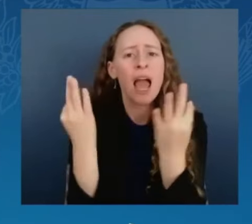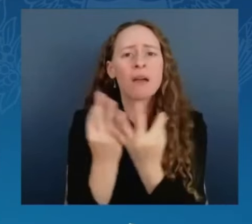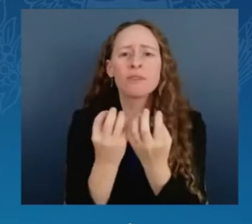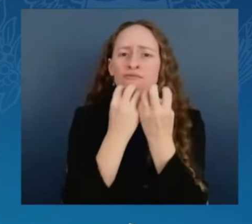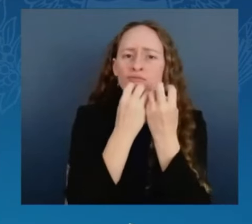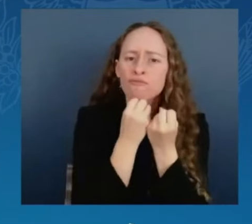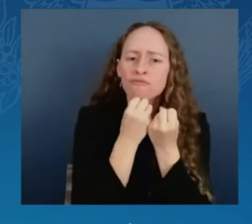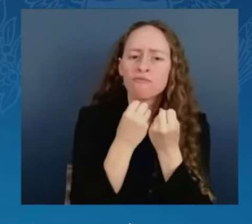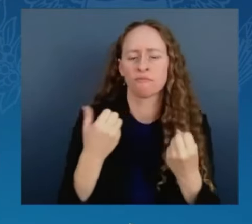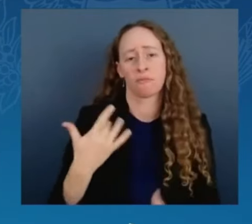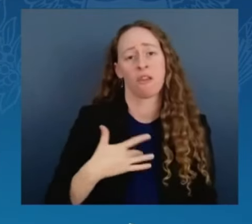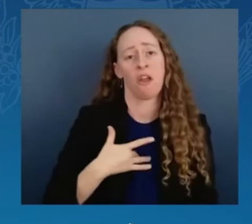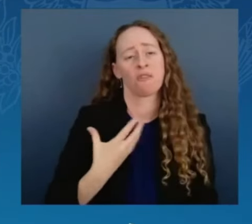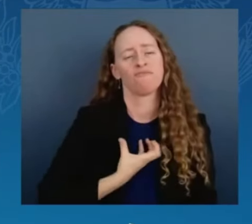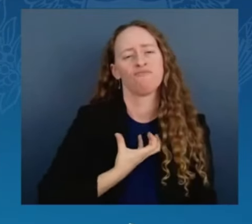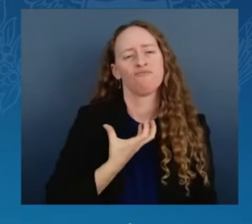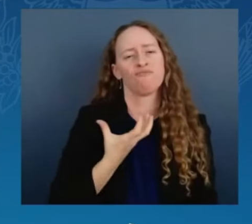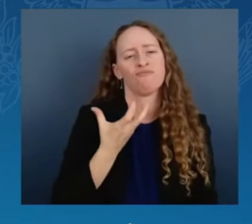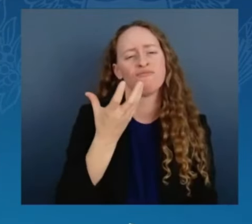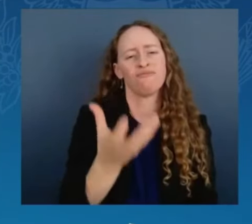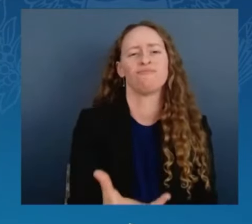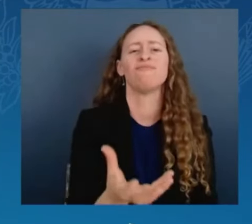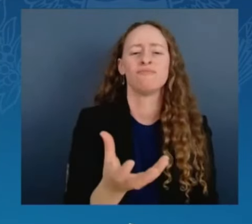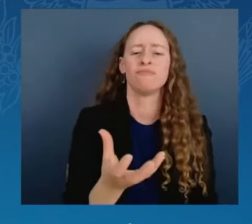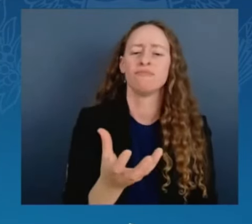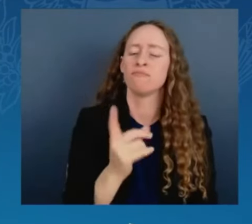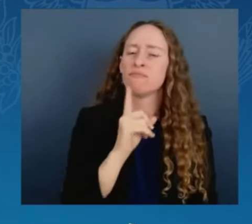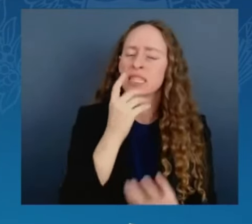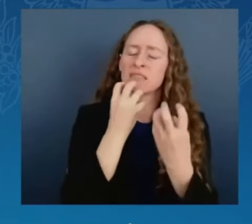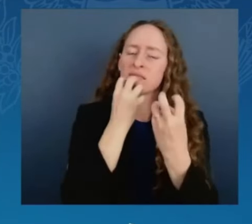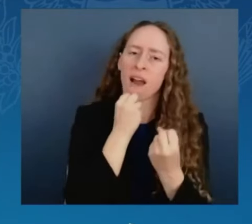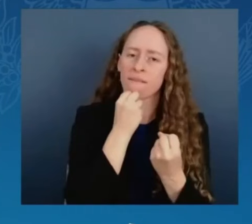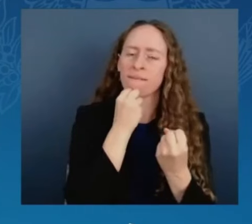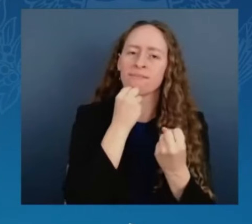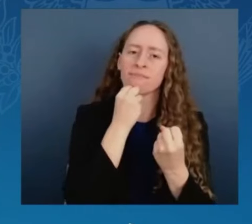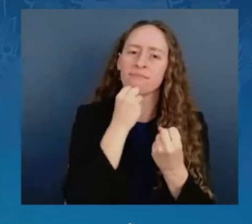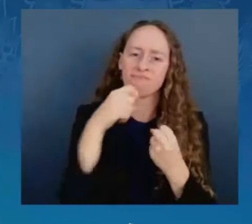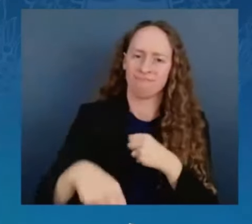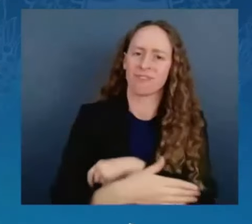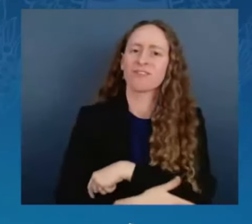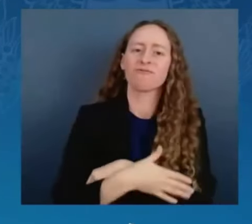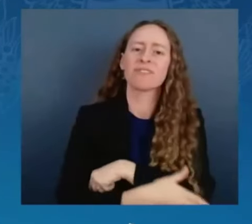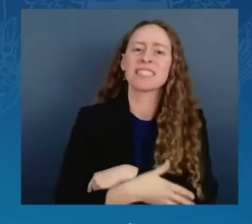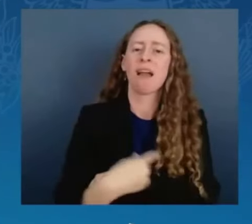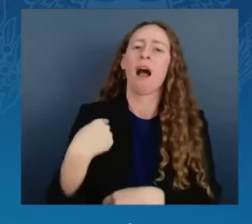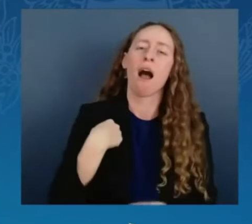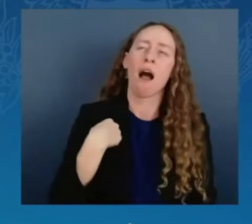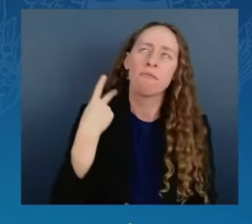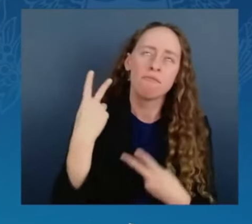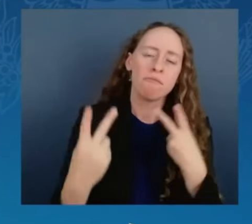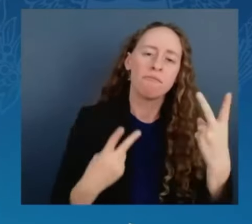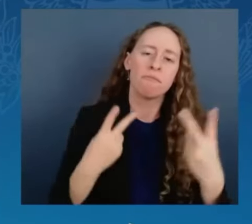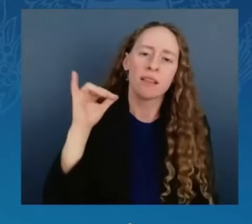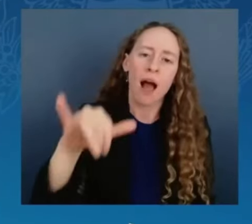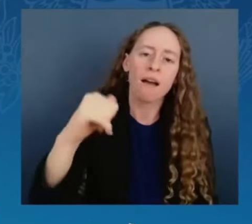country. And I am firsthand witness that every day our president, Joe Biden fights